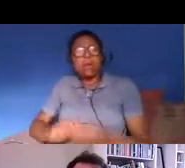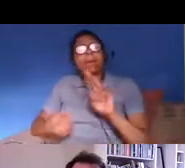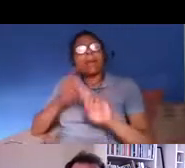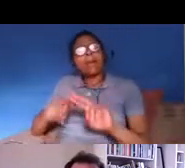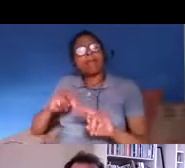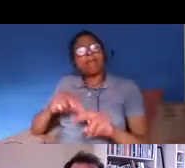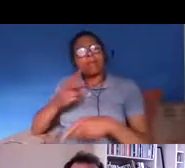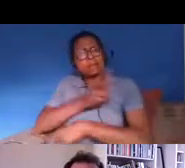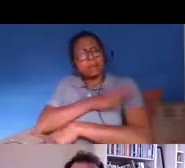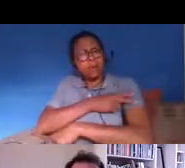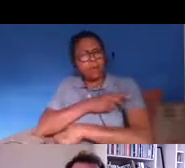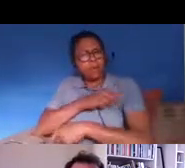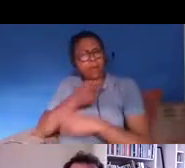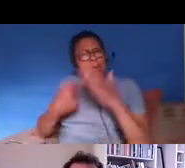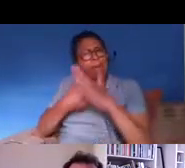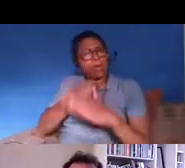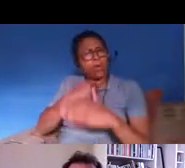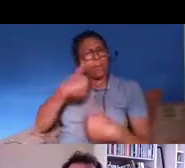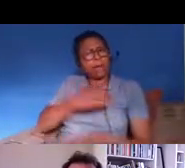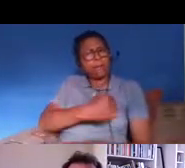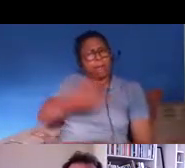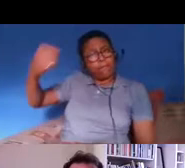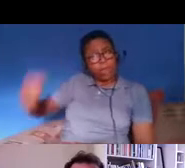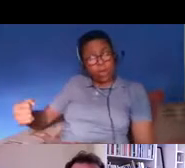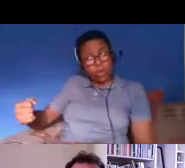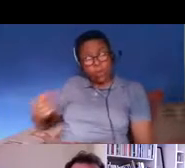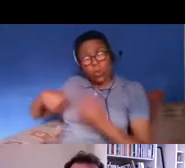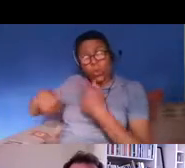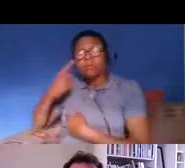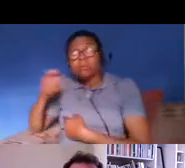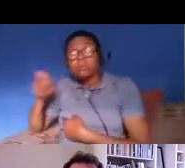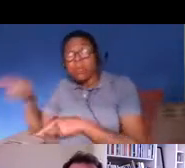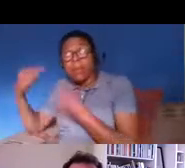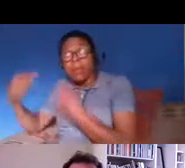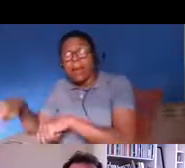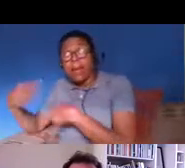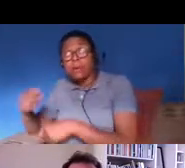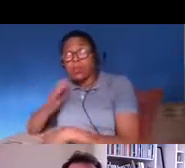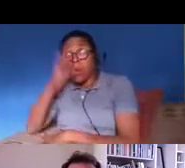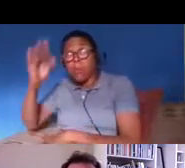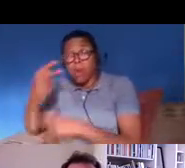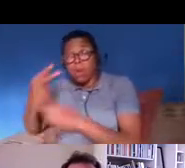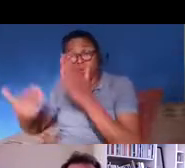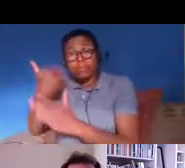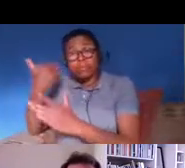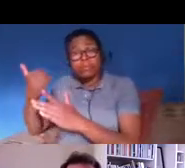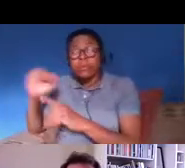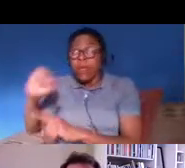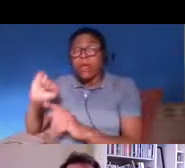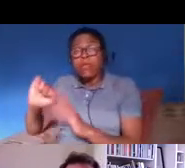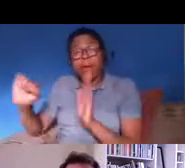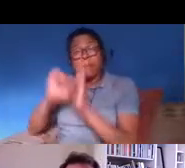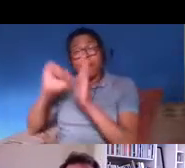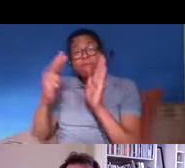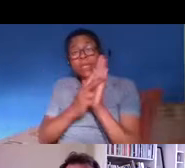falls below a certain level that they'll still be able to renew their visa if you think about the impact on people who are in the shadow economy